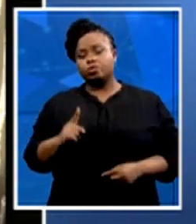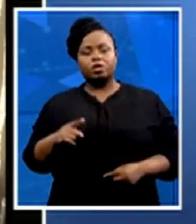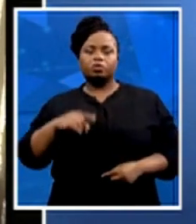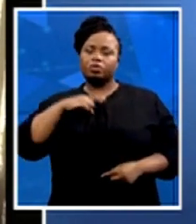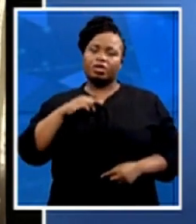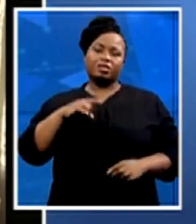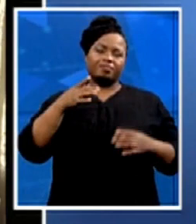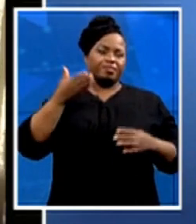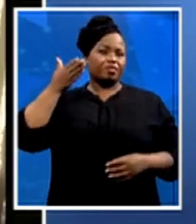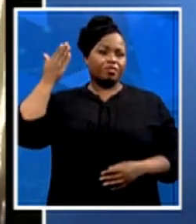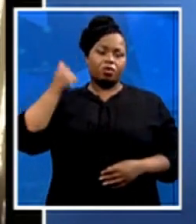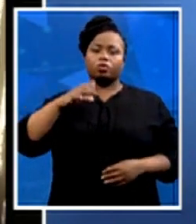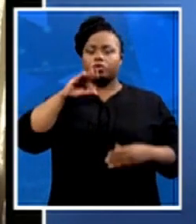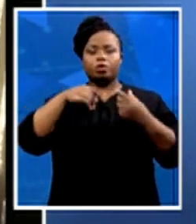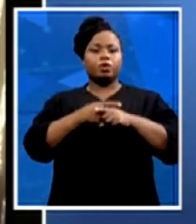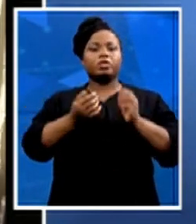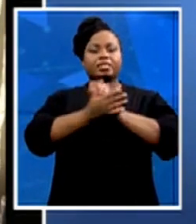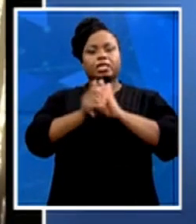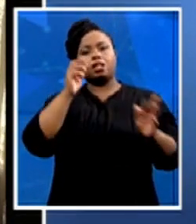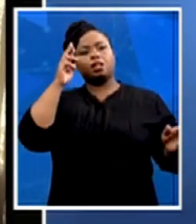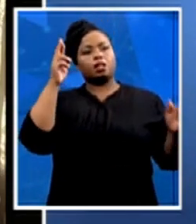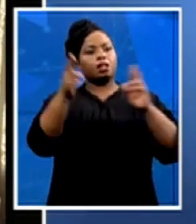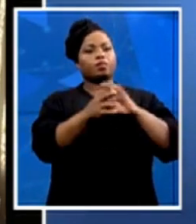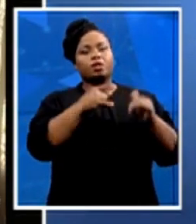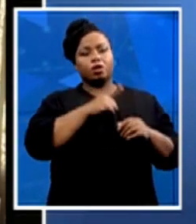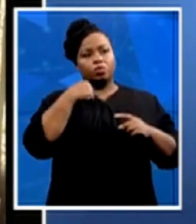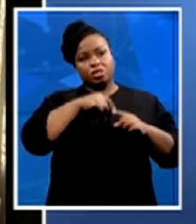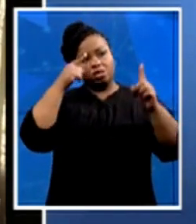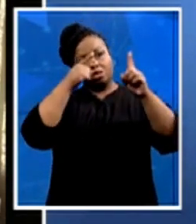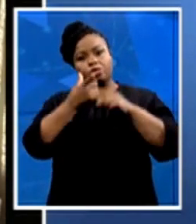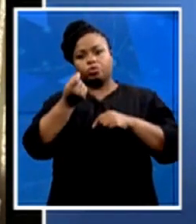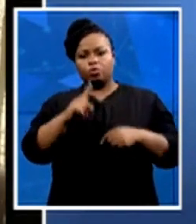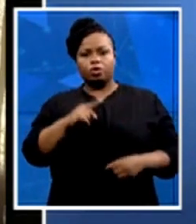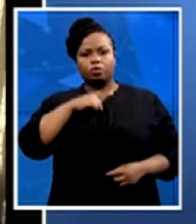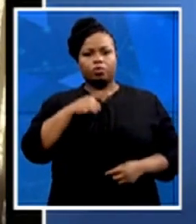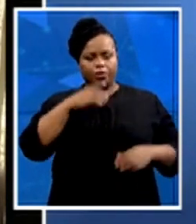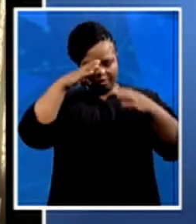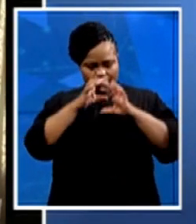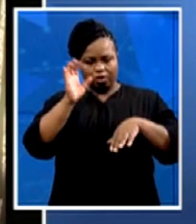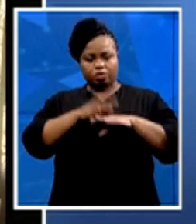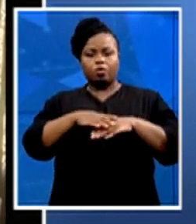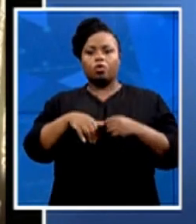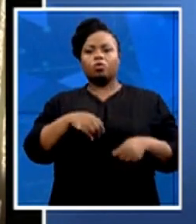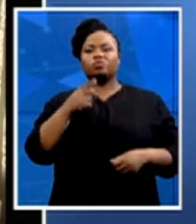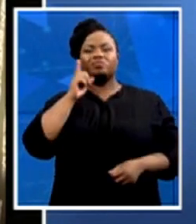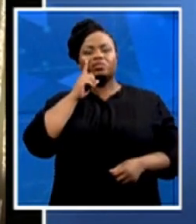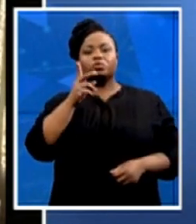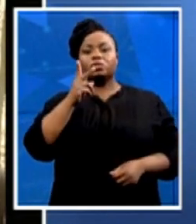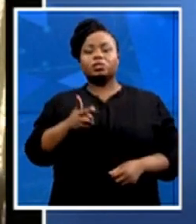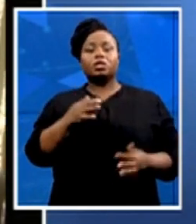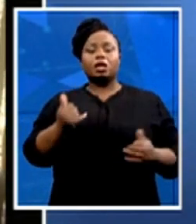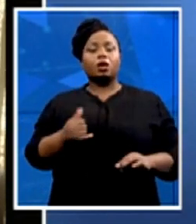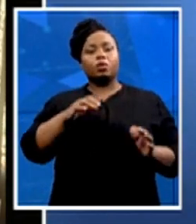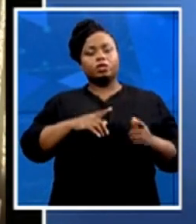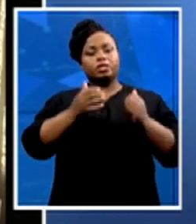What we actually ought to be doing is, one, focusing on how do you have a massive skills transfer in South Africa to ensure that